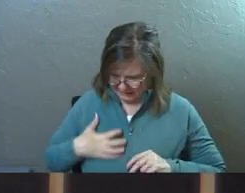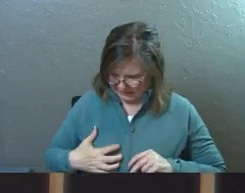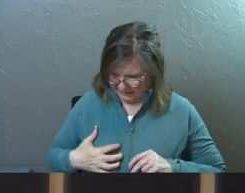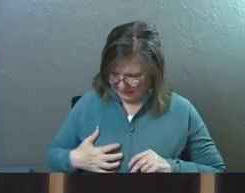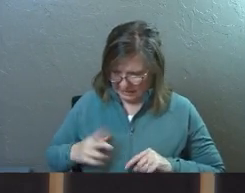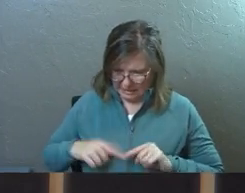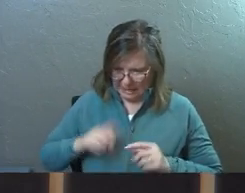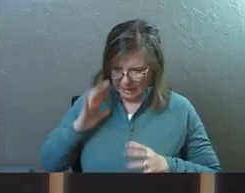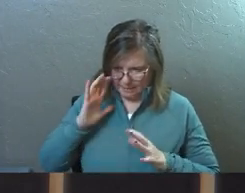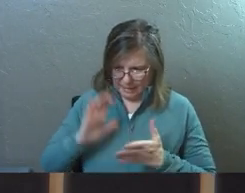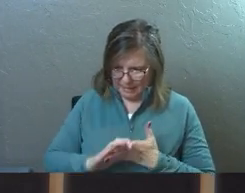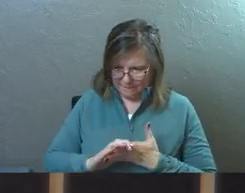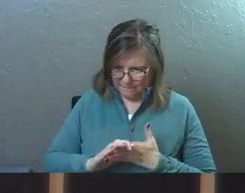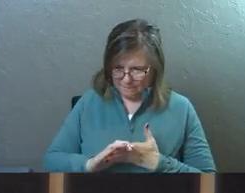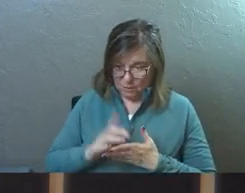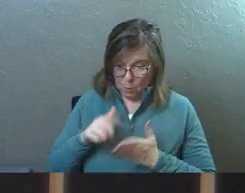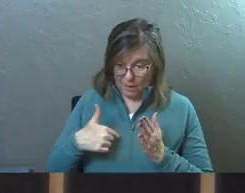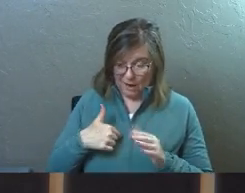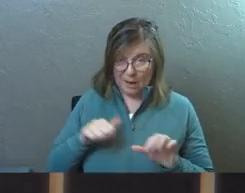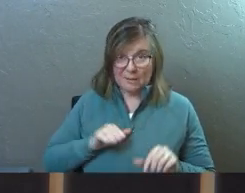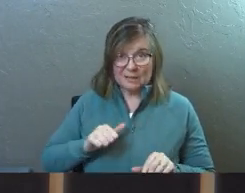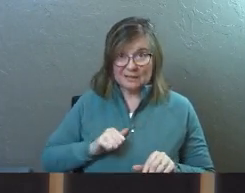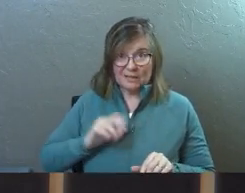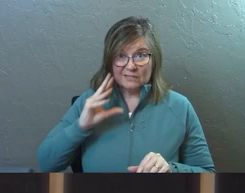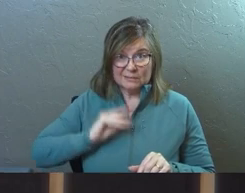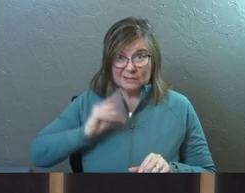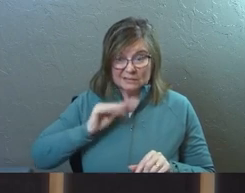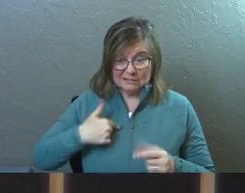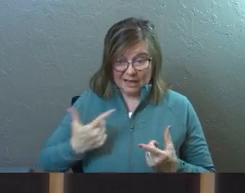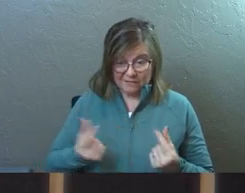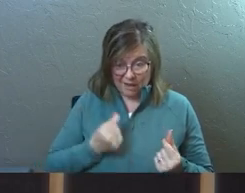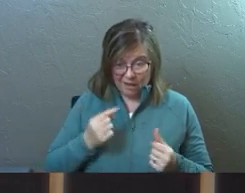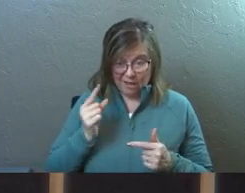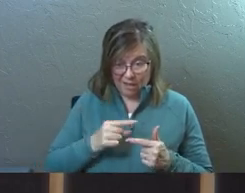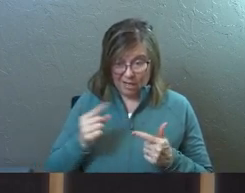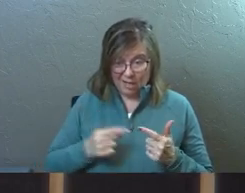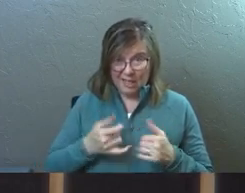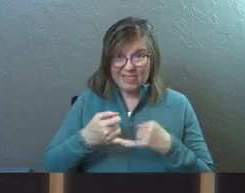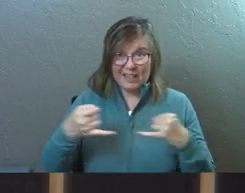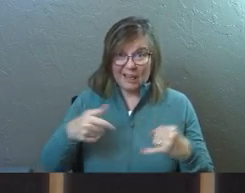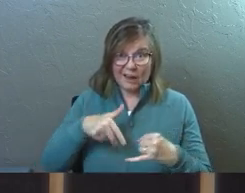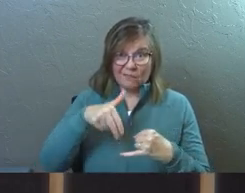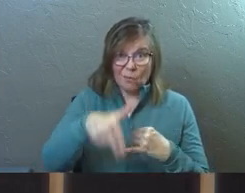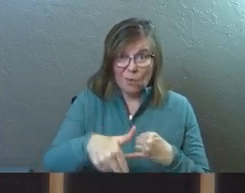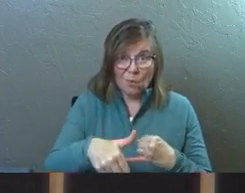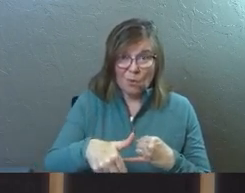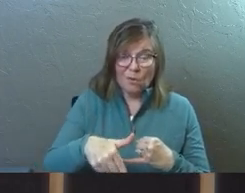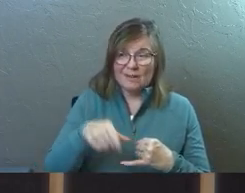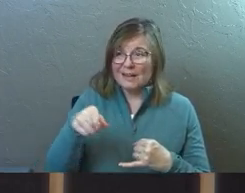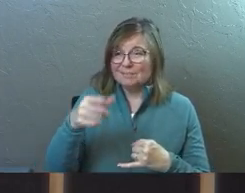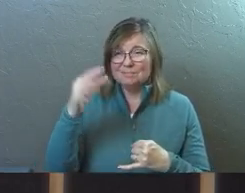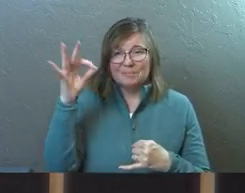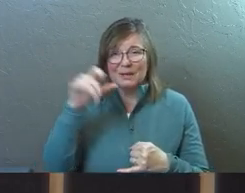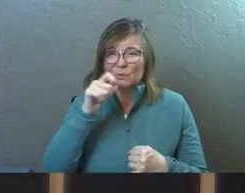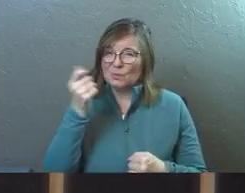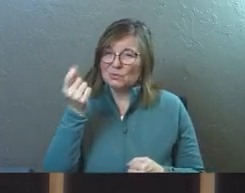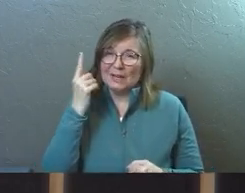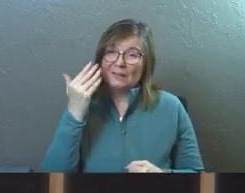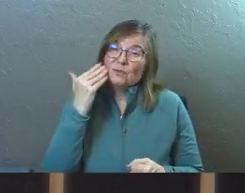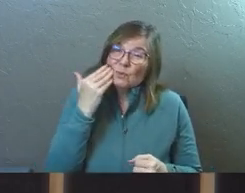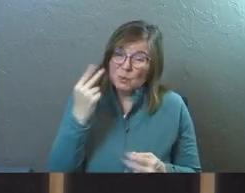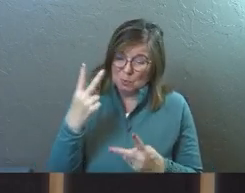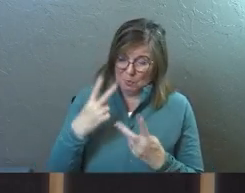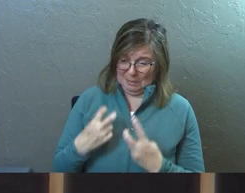But I can't believe that what I've done and the lines that I've crossed. And Pastor, you don't know. And if you knew, you'd feel